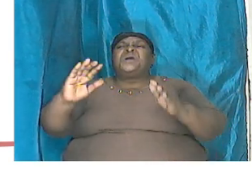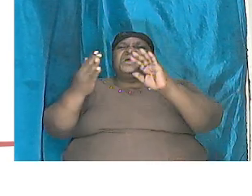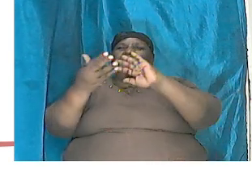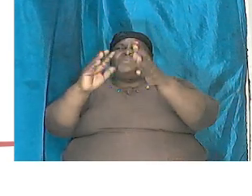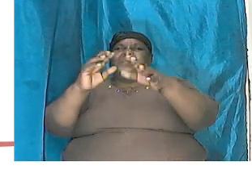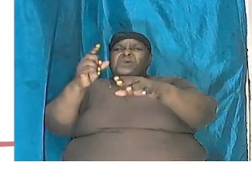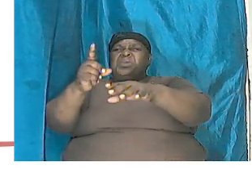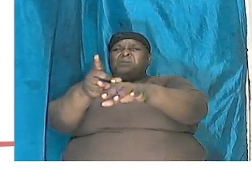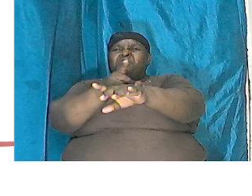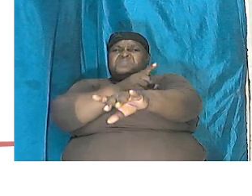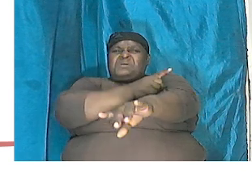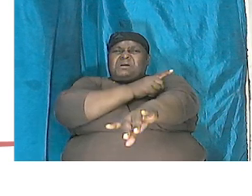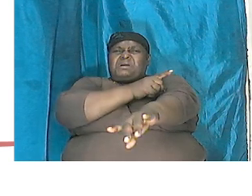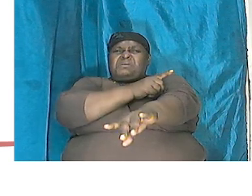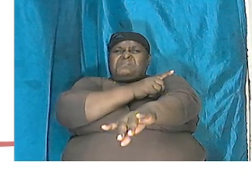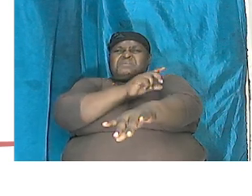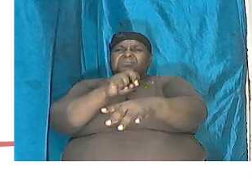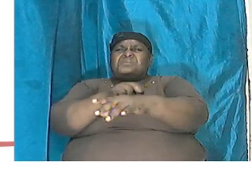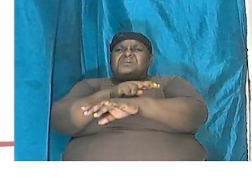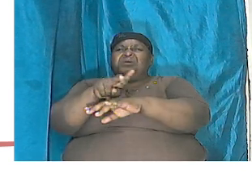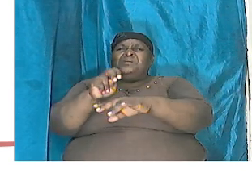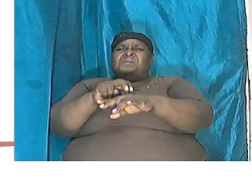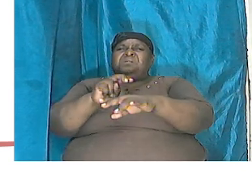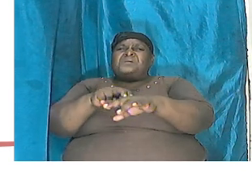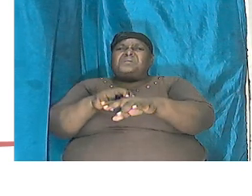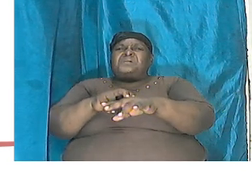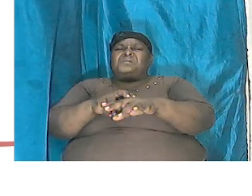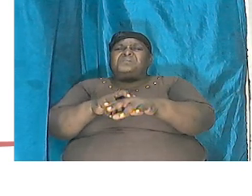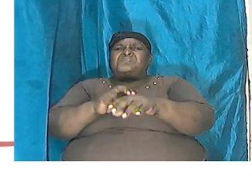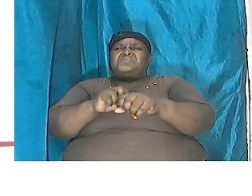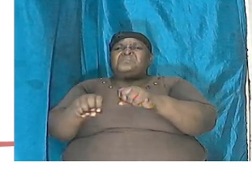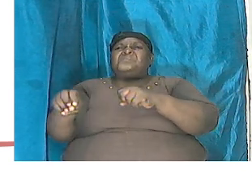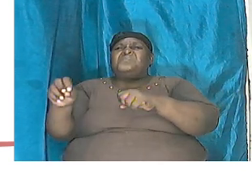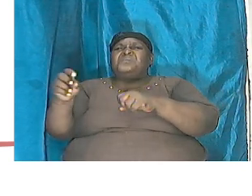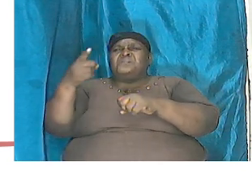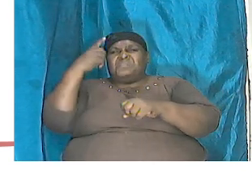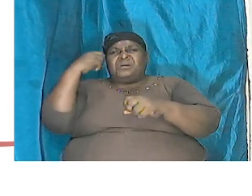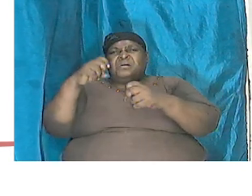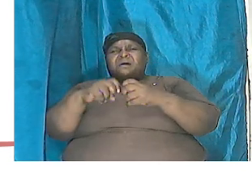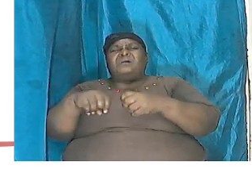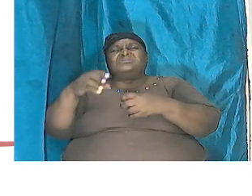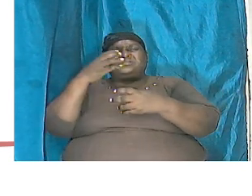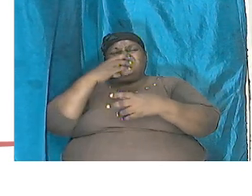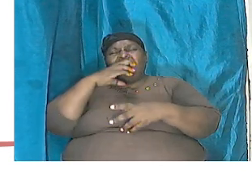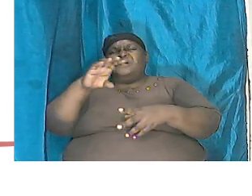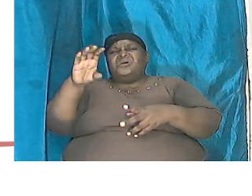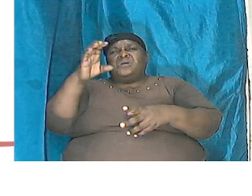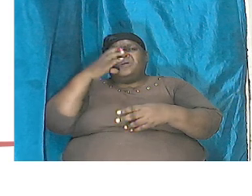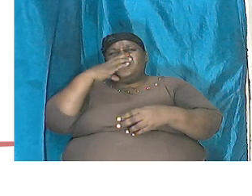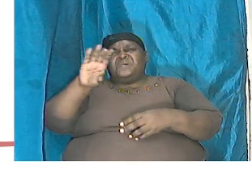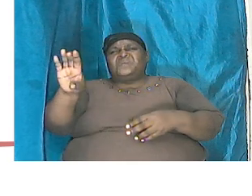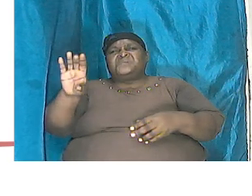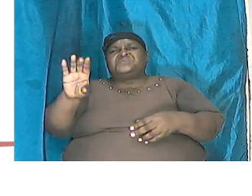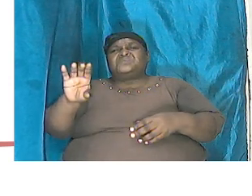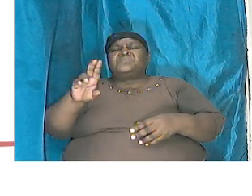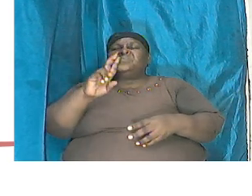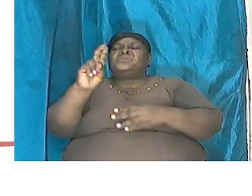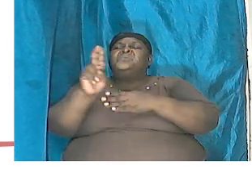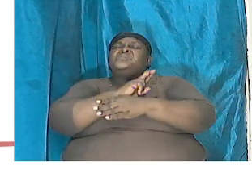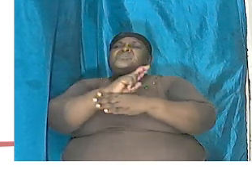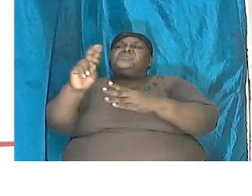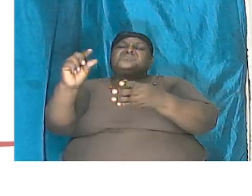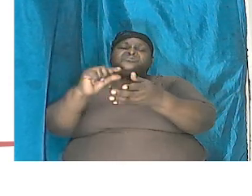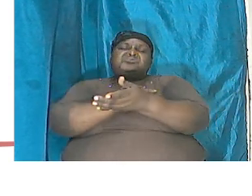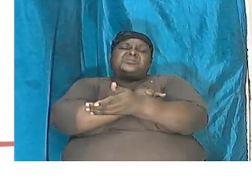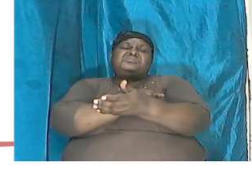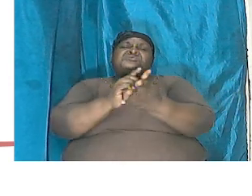the black race is so because they were cursed we are going to use Genesis we are going to use the Bible and we are going to show you